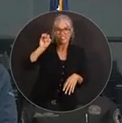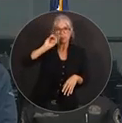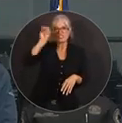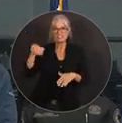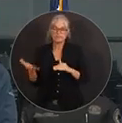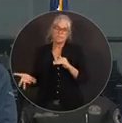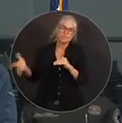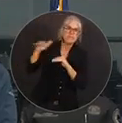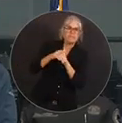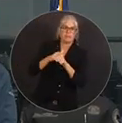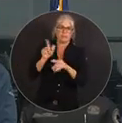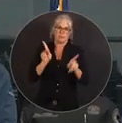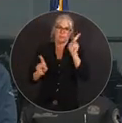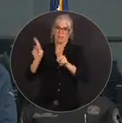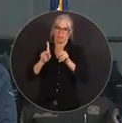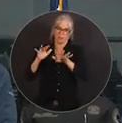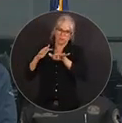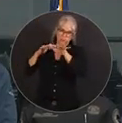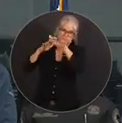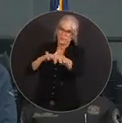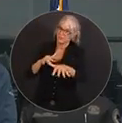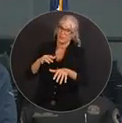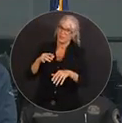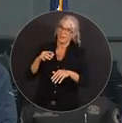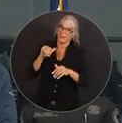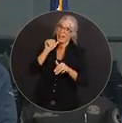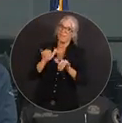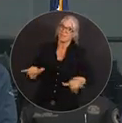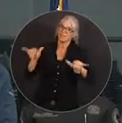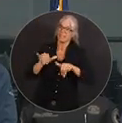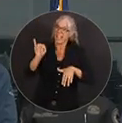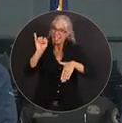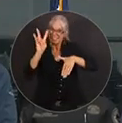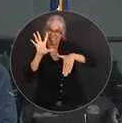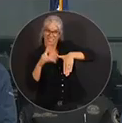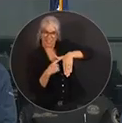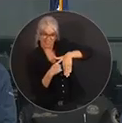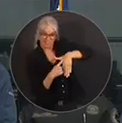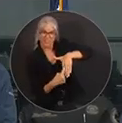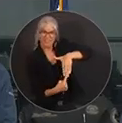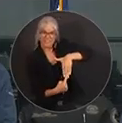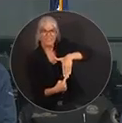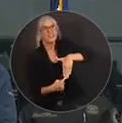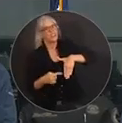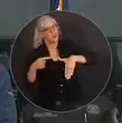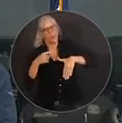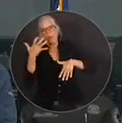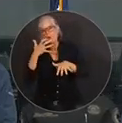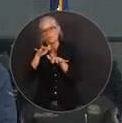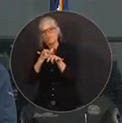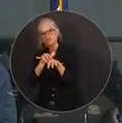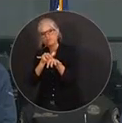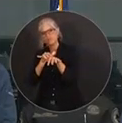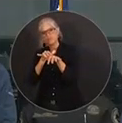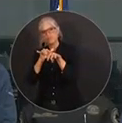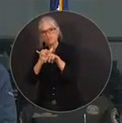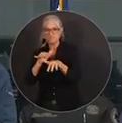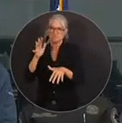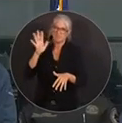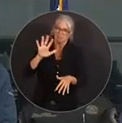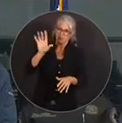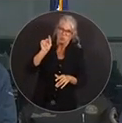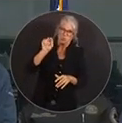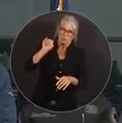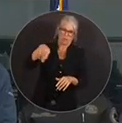than what we would typically have on roads like I-75. That moved slow. The average was about 20 miles an hour.